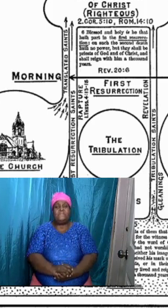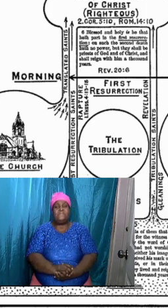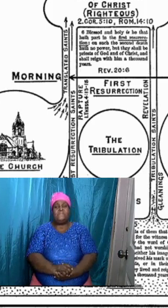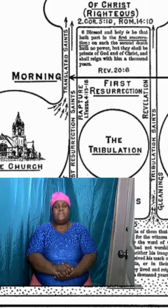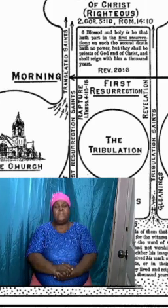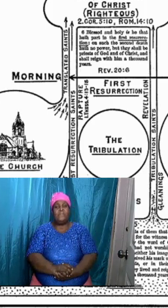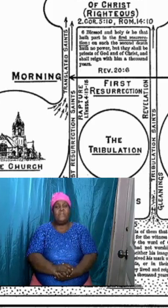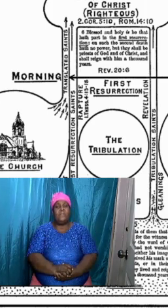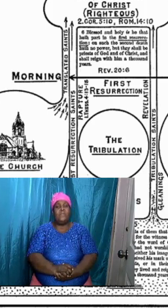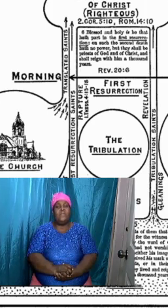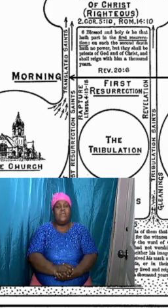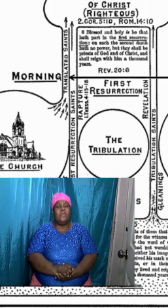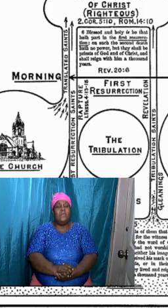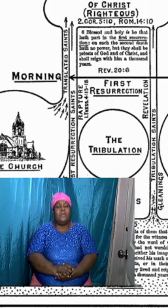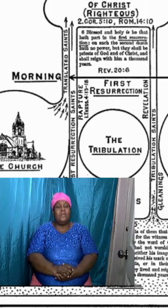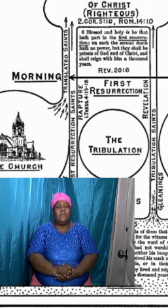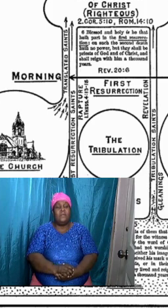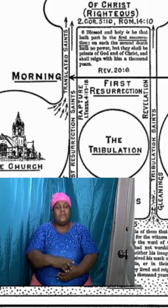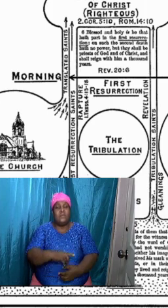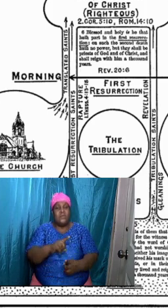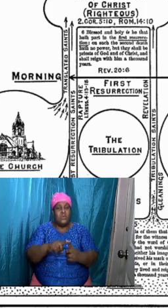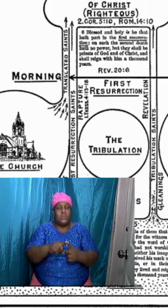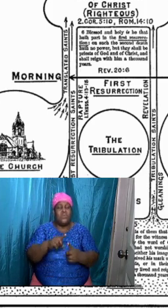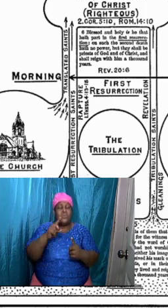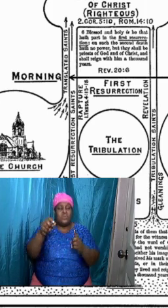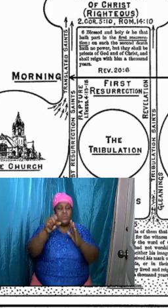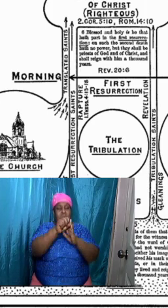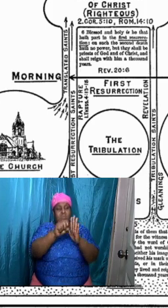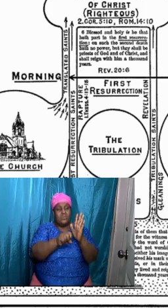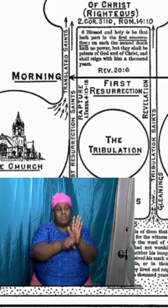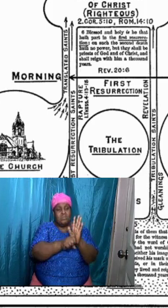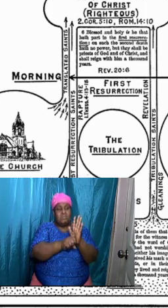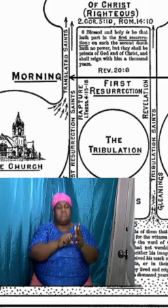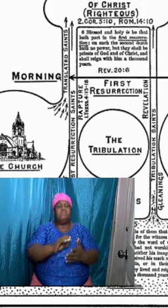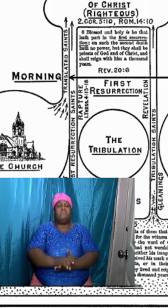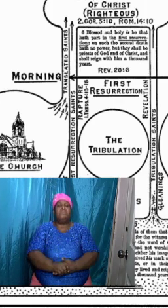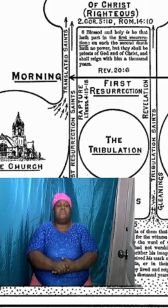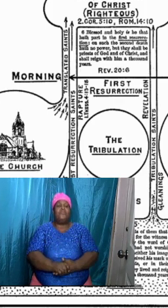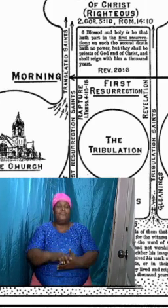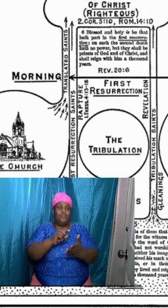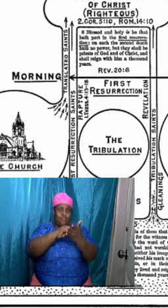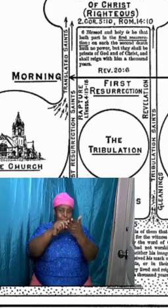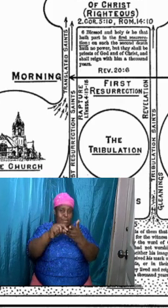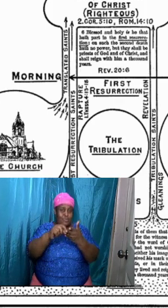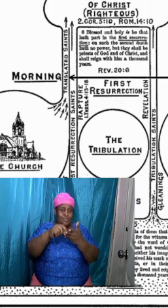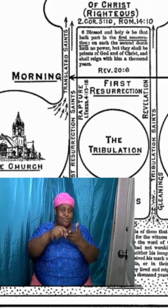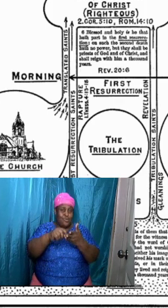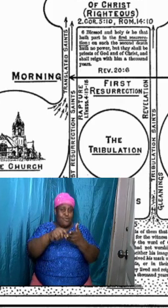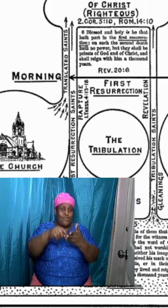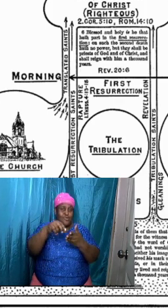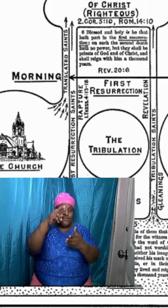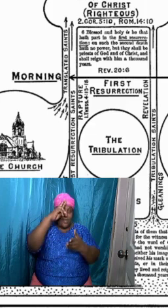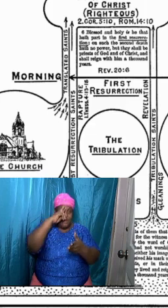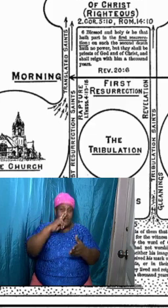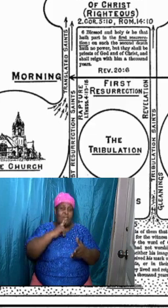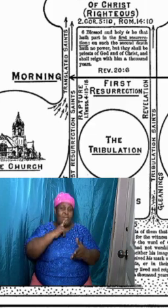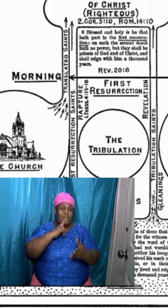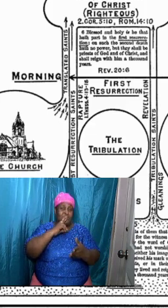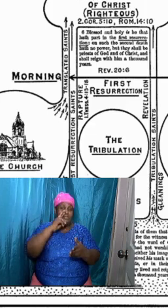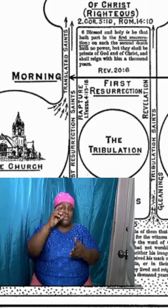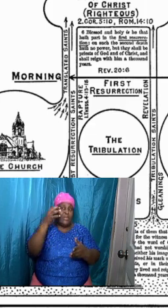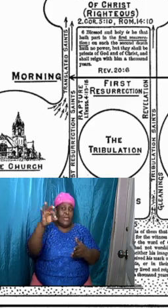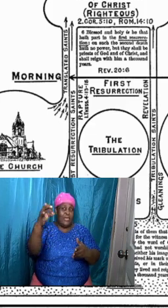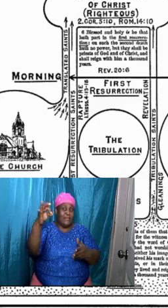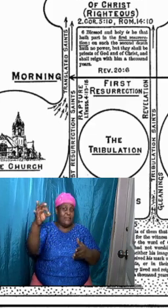And I hear, when we look at this scripture, I want us to make note of this scripture. Write it down, brothers and sisters, Revelation chapter 19, verses